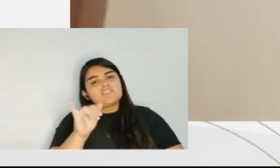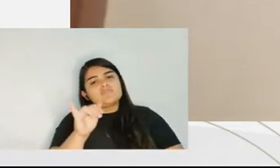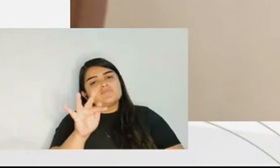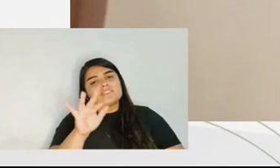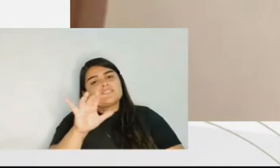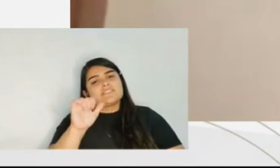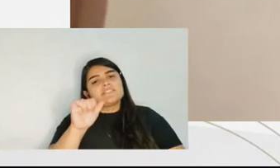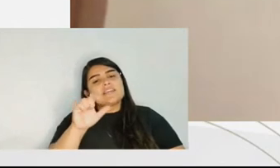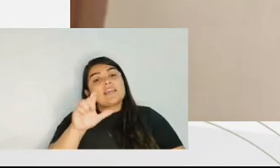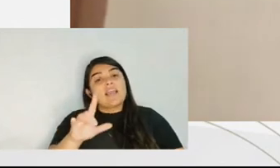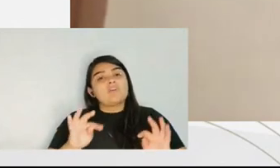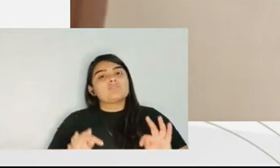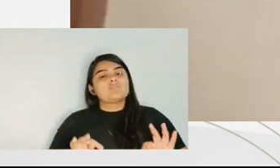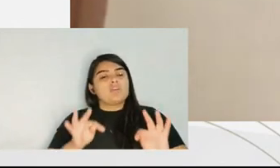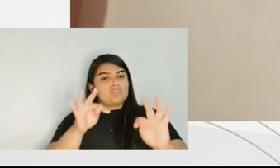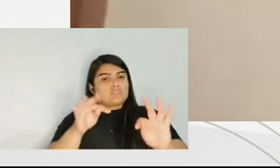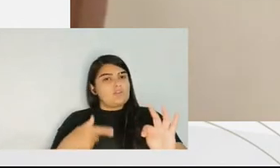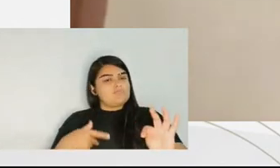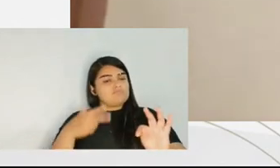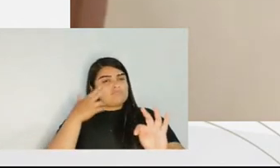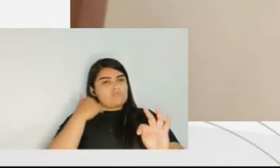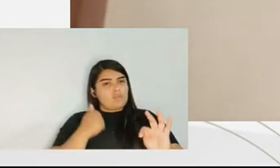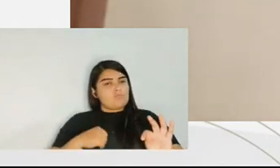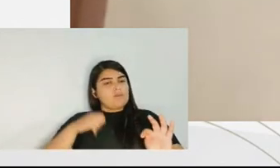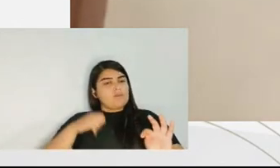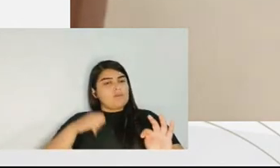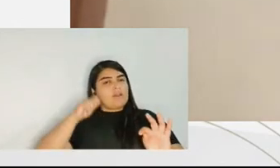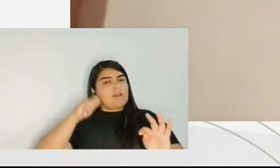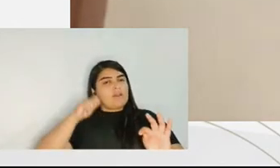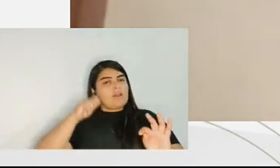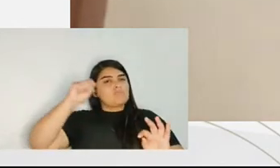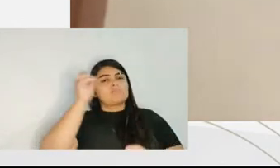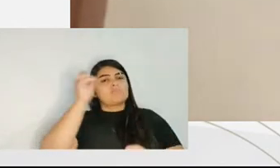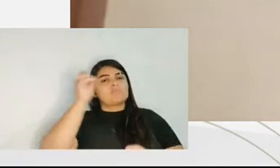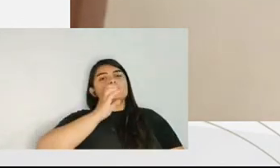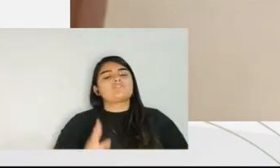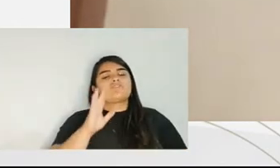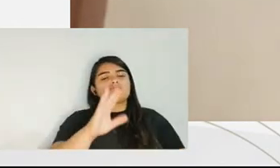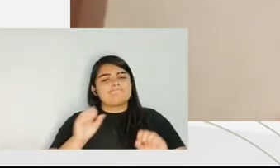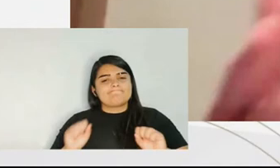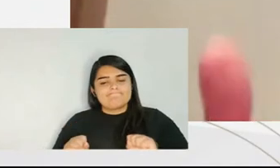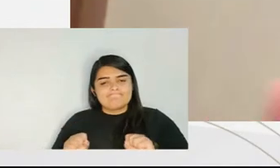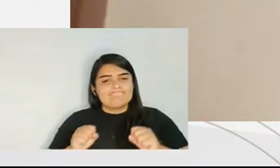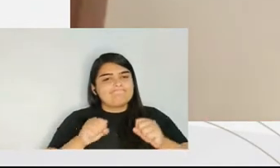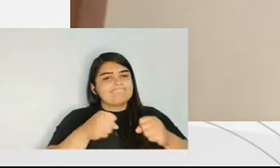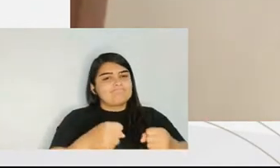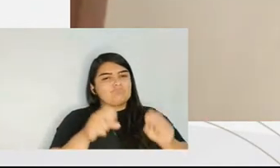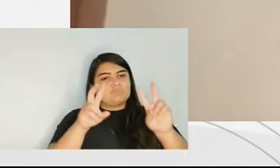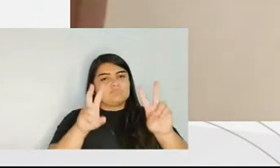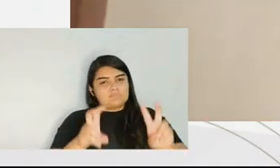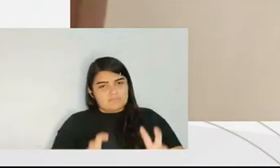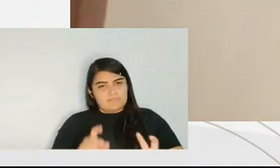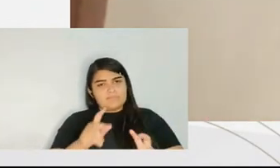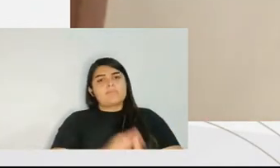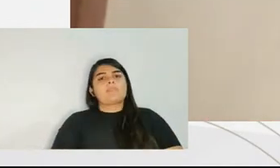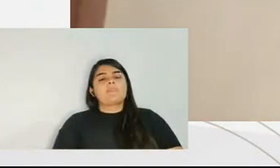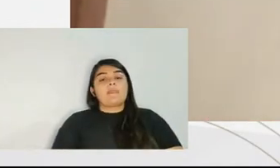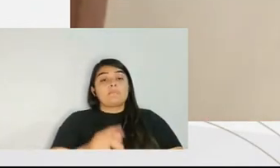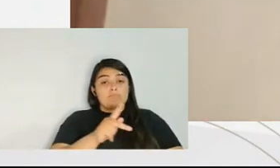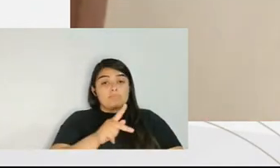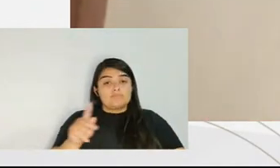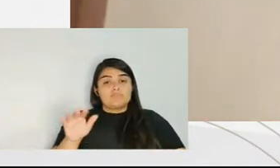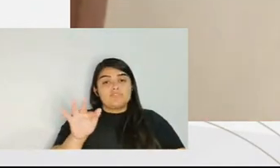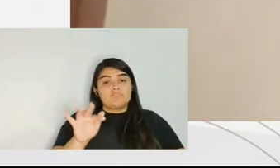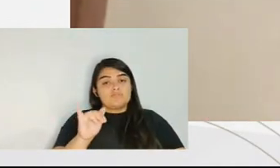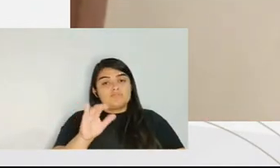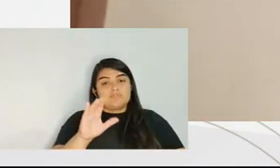AI engines to establish this parameters. And we've been, of course, dedicating